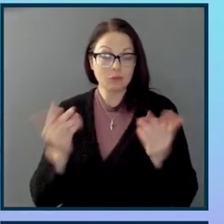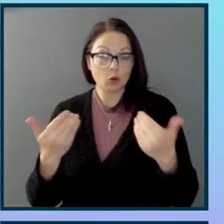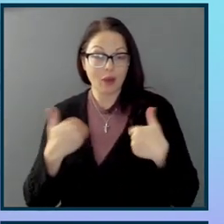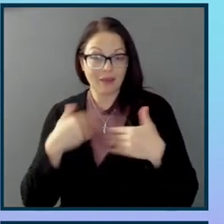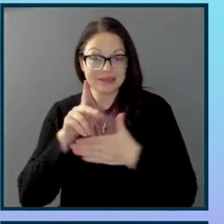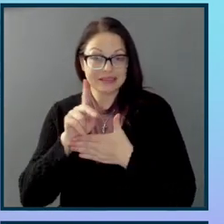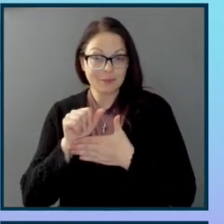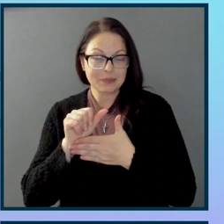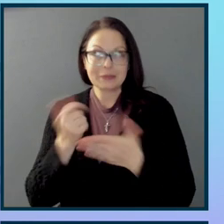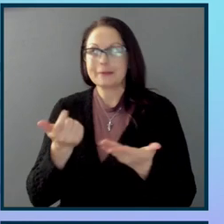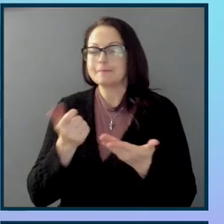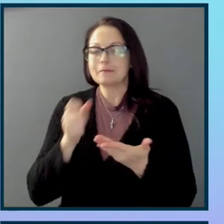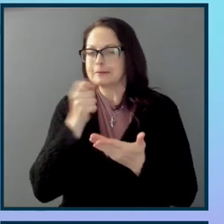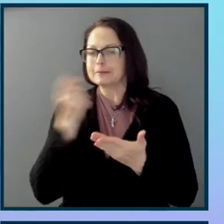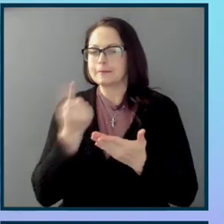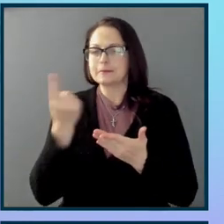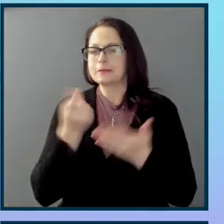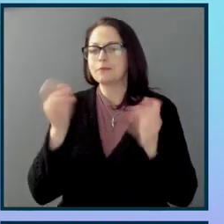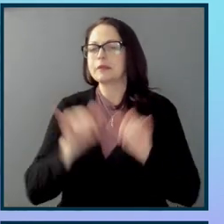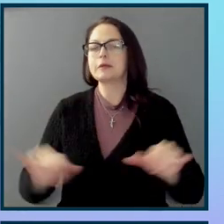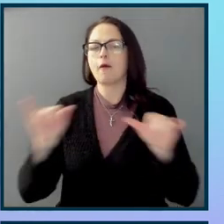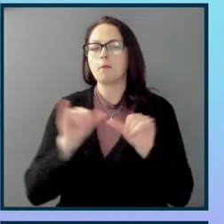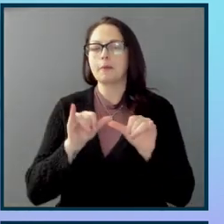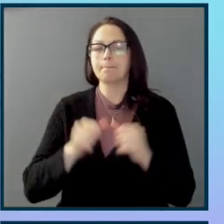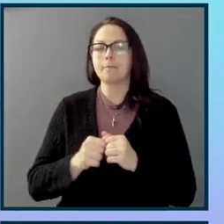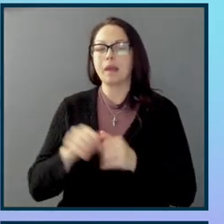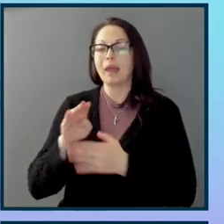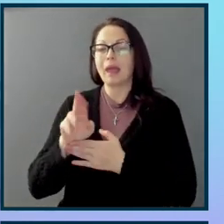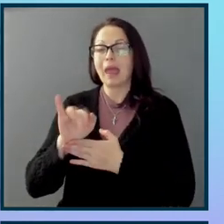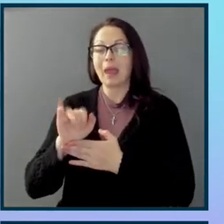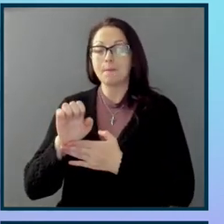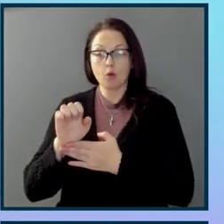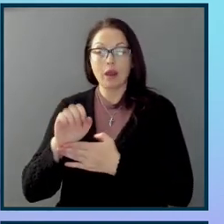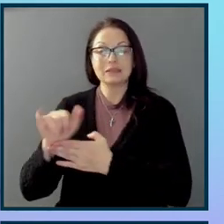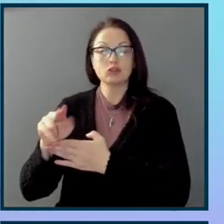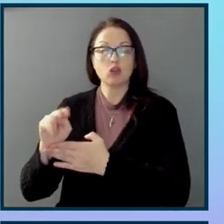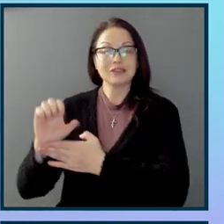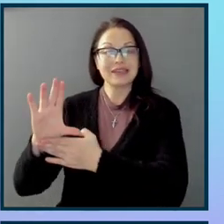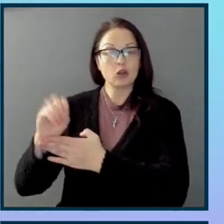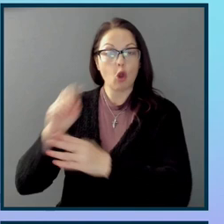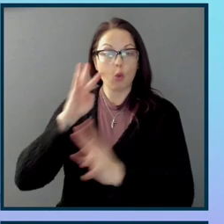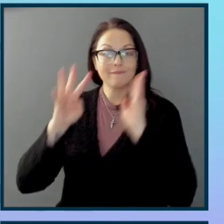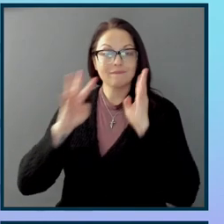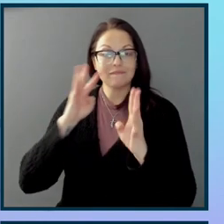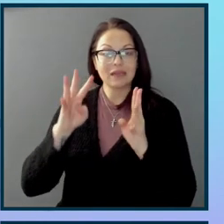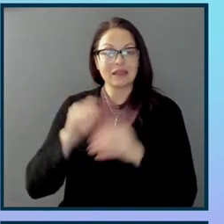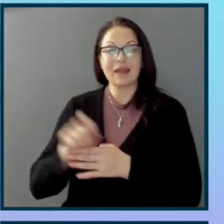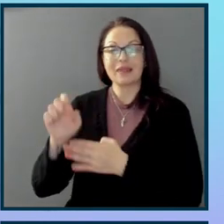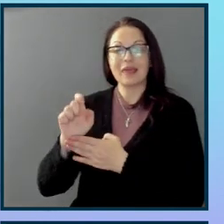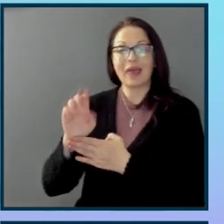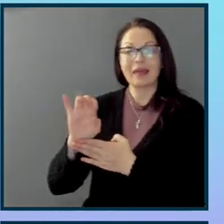a thing. And I think Bryce Johnson did something amazing when he co-invented the Xbox